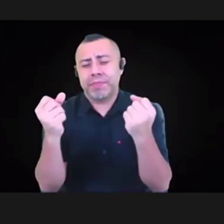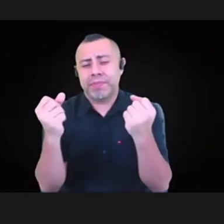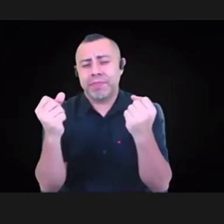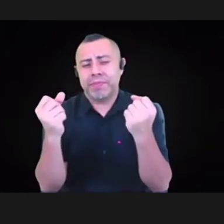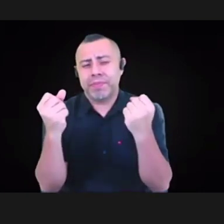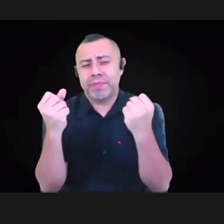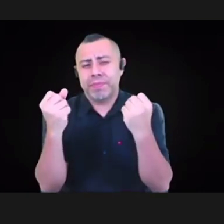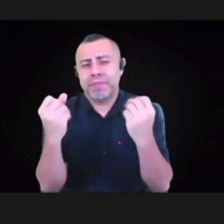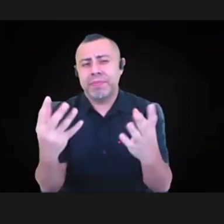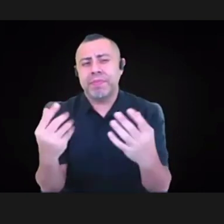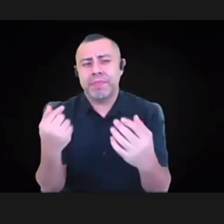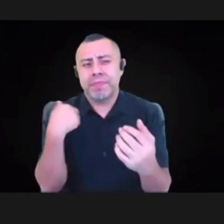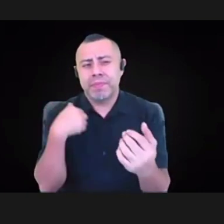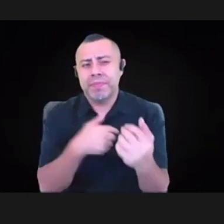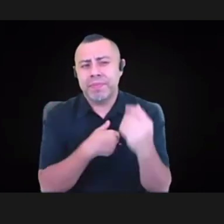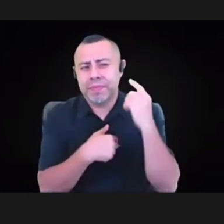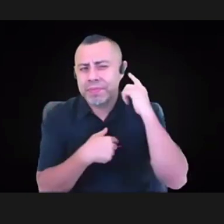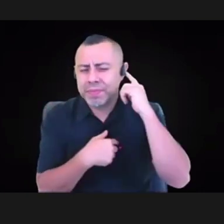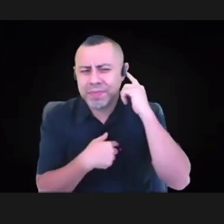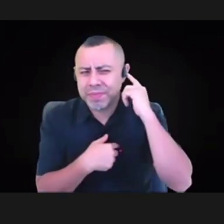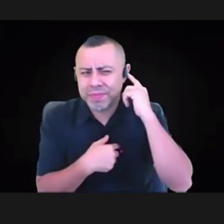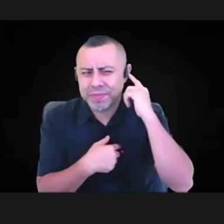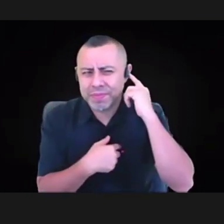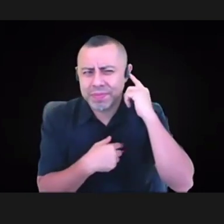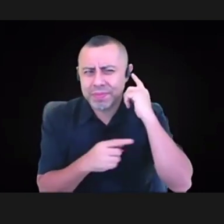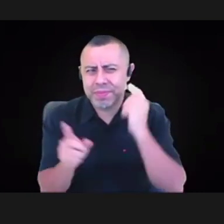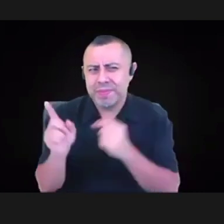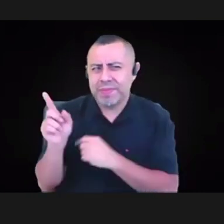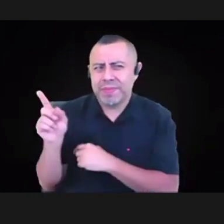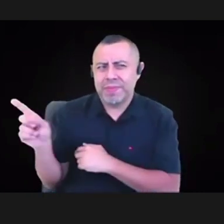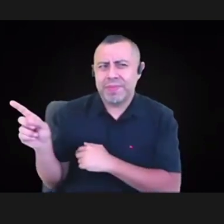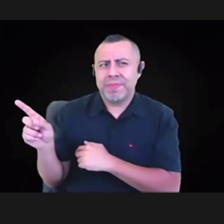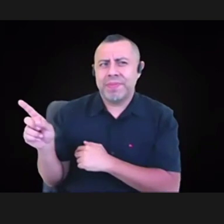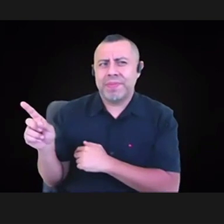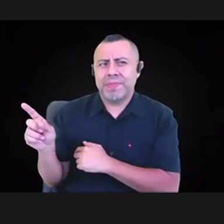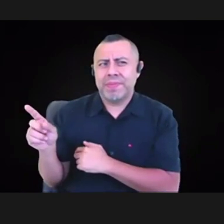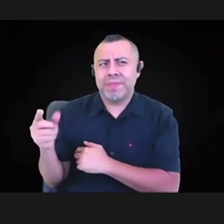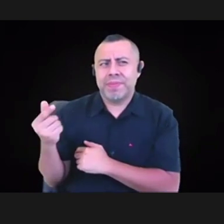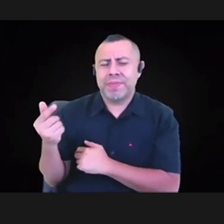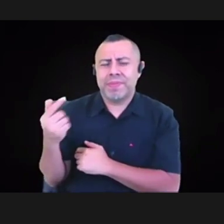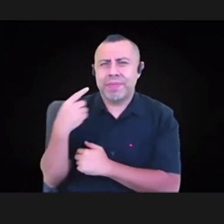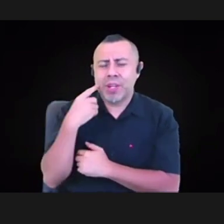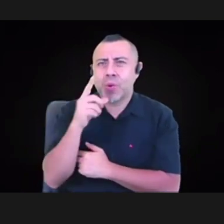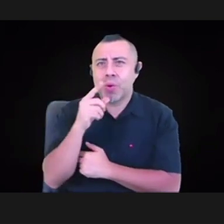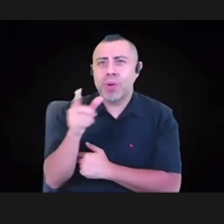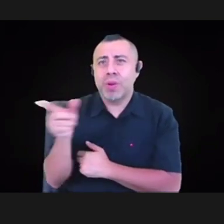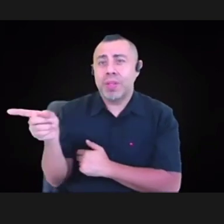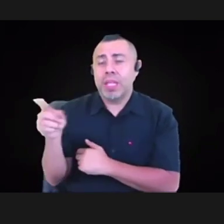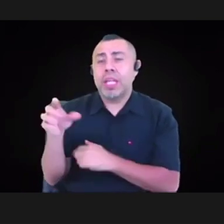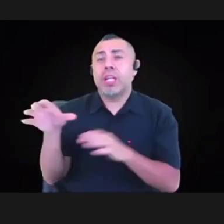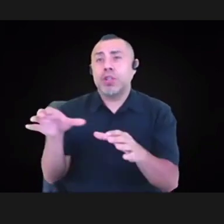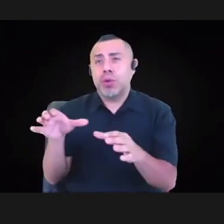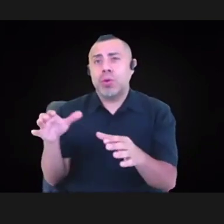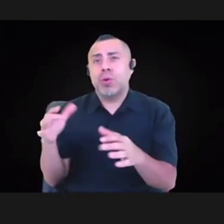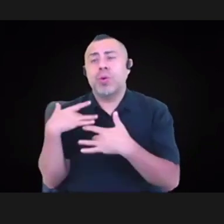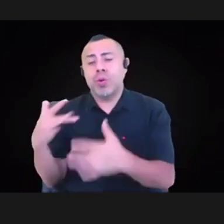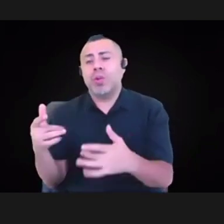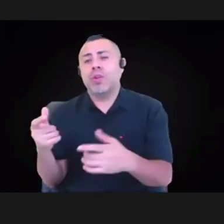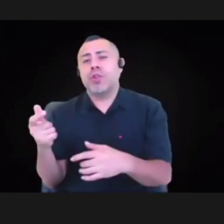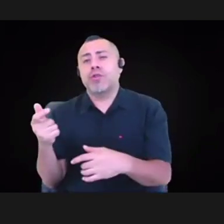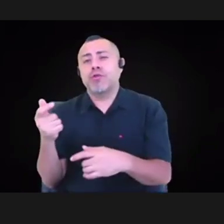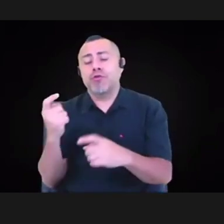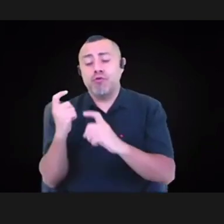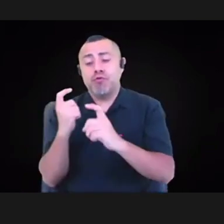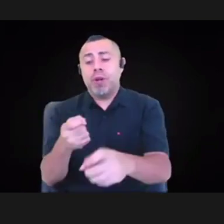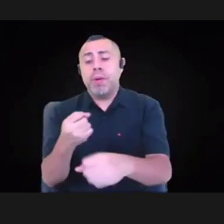specifically does a lot of general operating grant making anyway. But I think the speed in which sort of philanthropy dropped